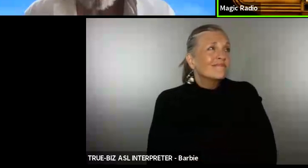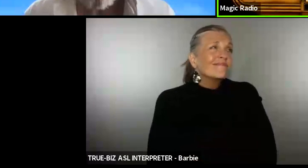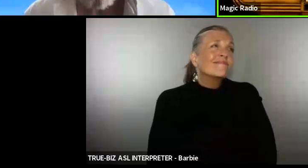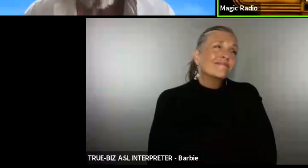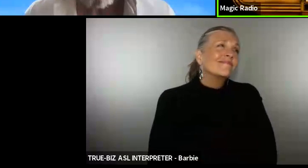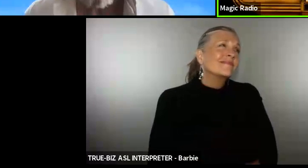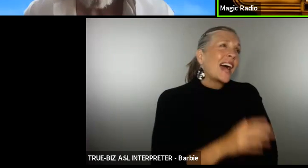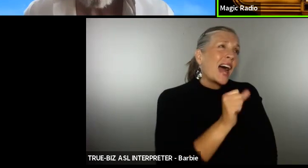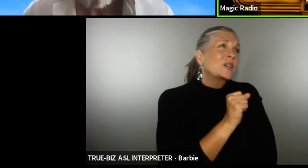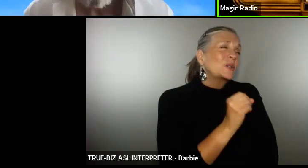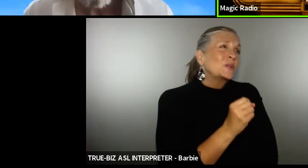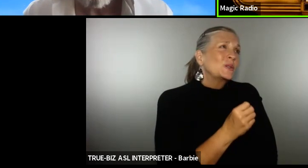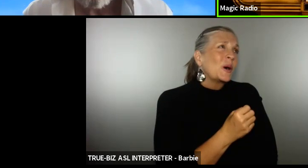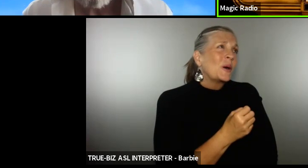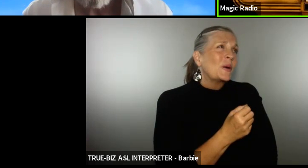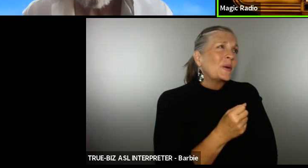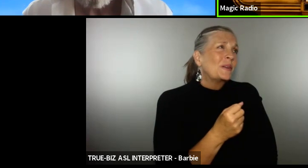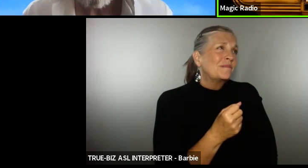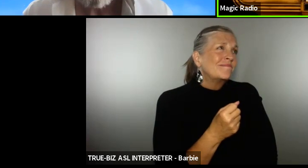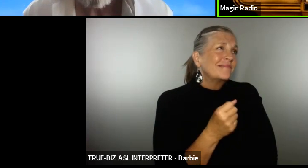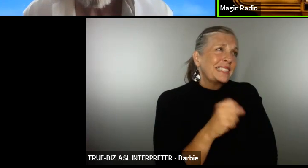I can't believe this is happening